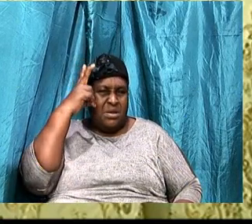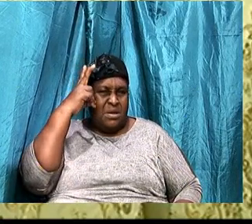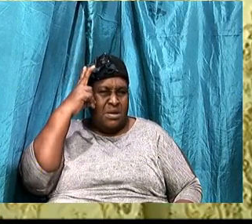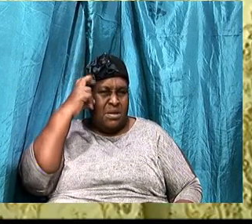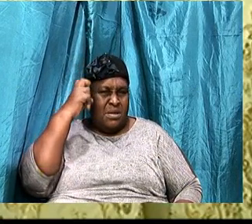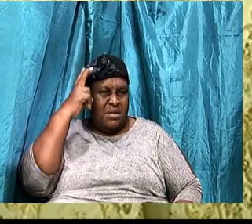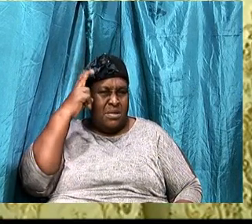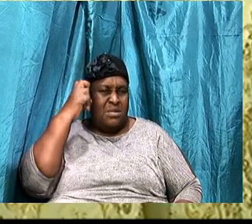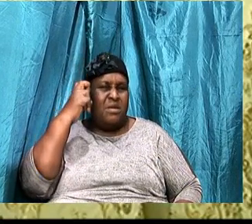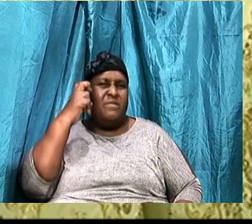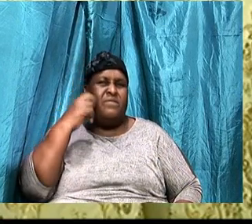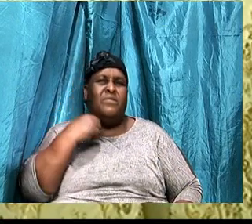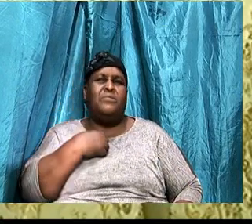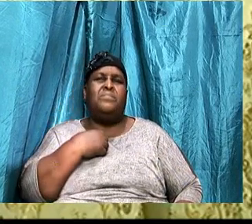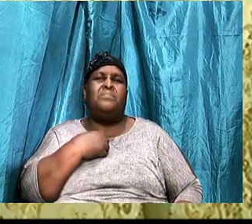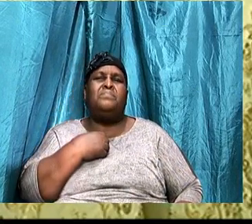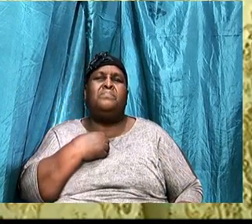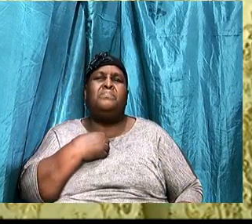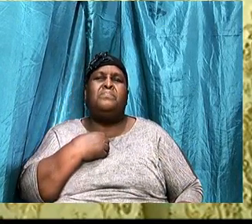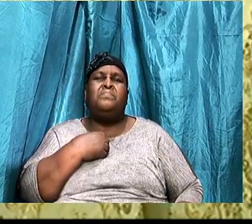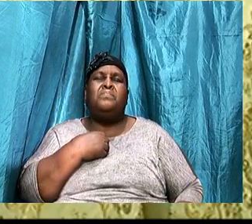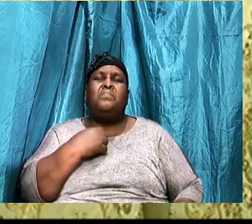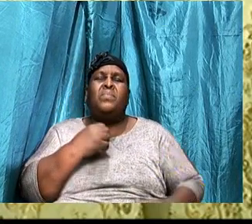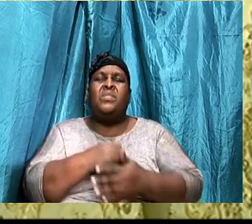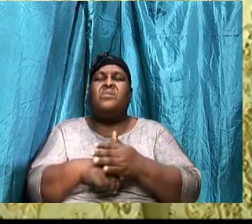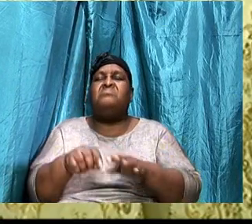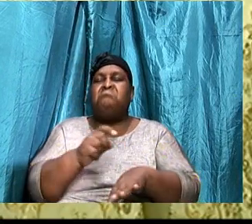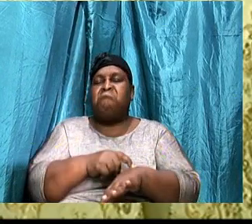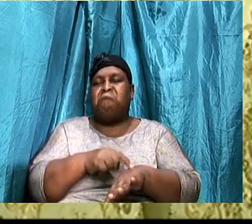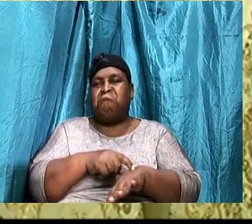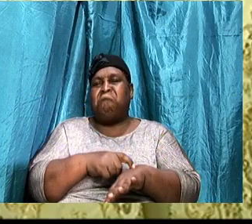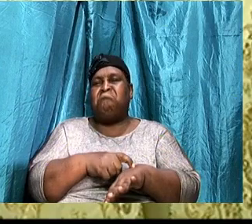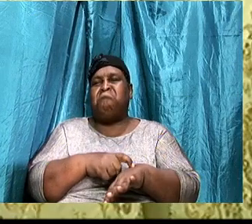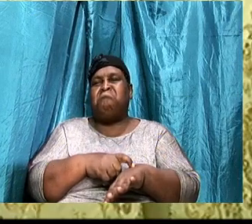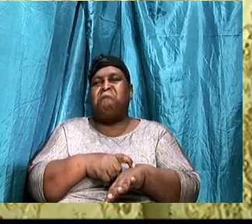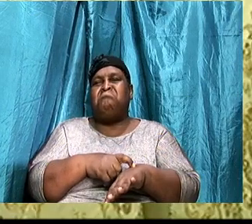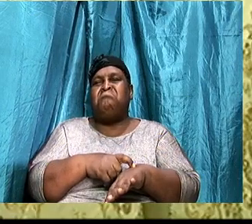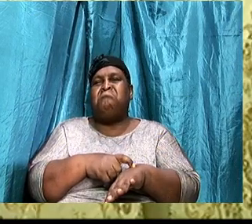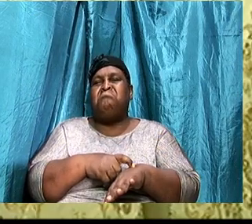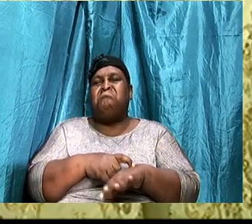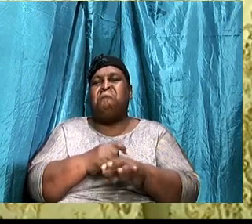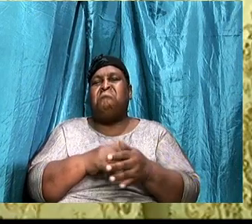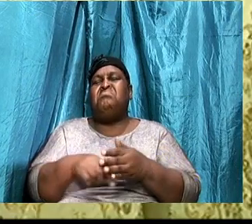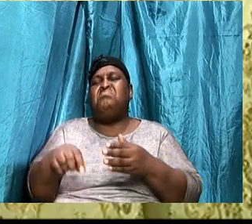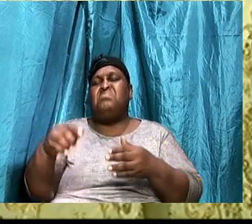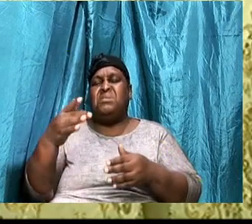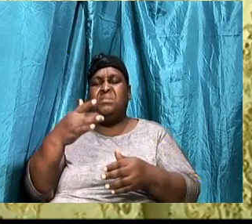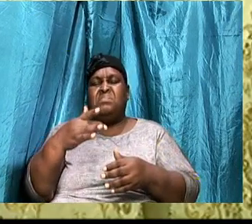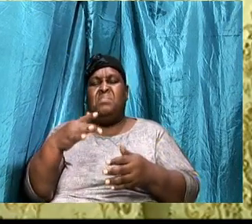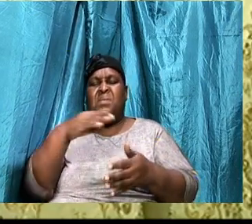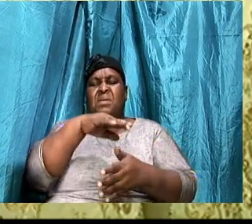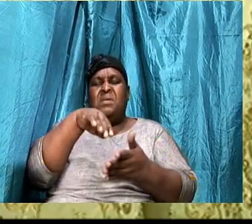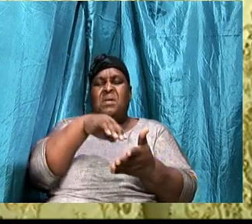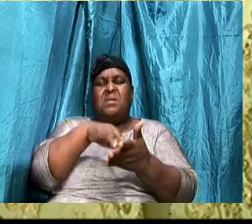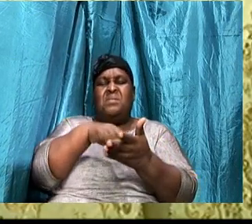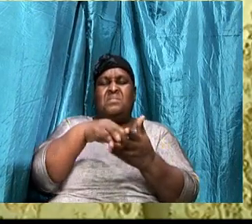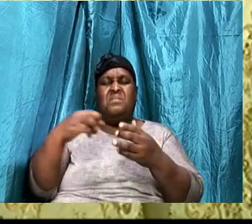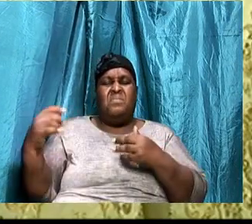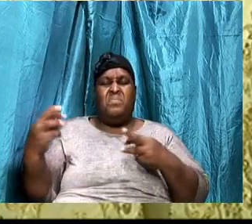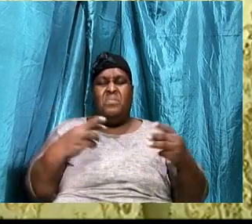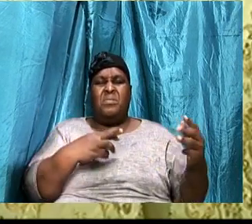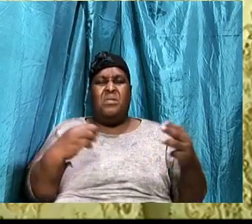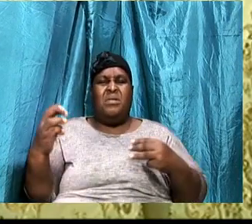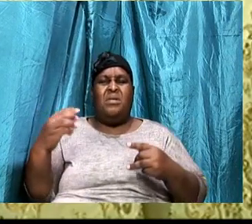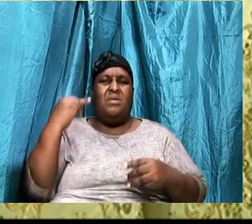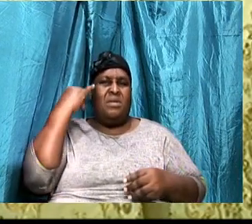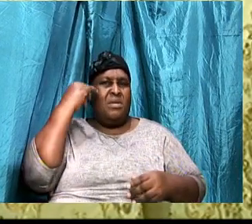We, some time ago, quoted from an article, The Art of War. And we said that if